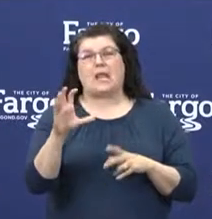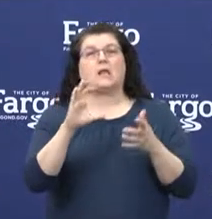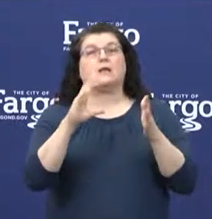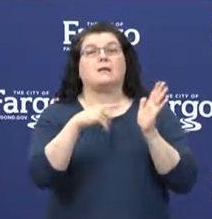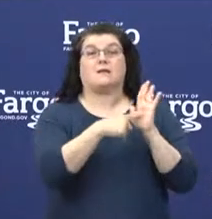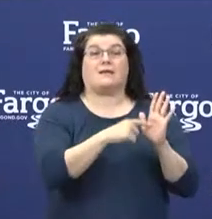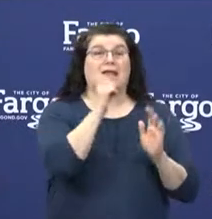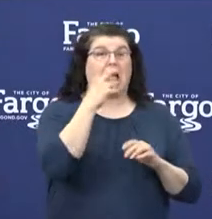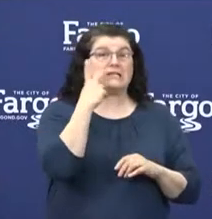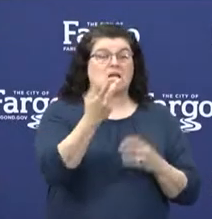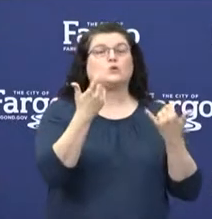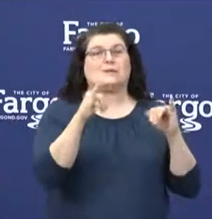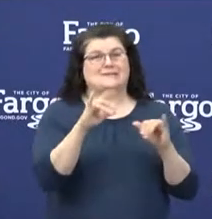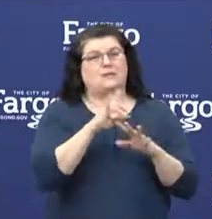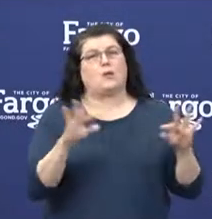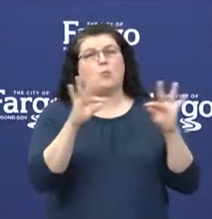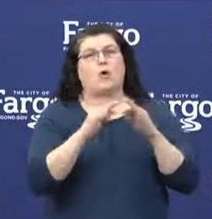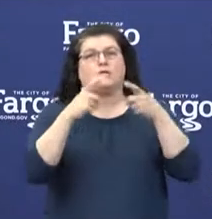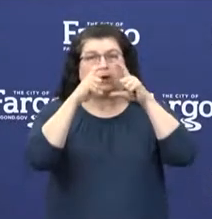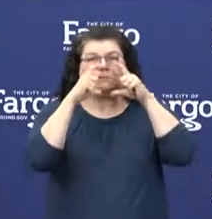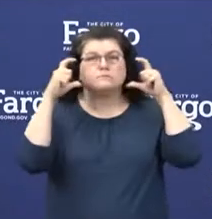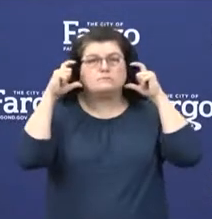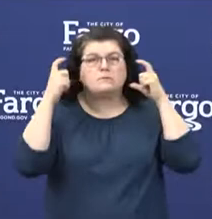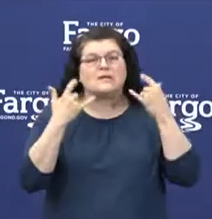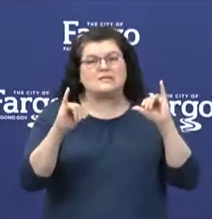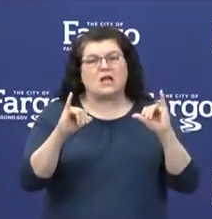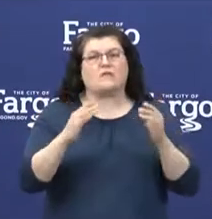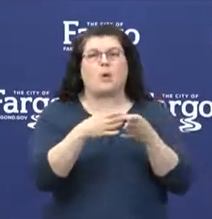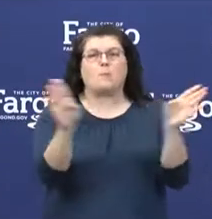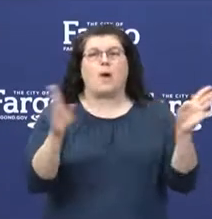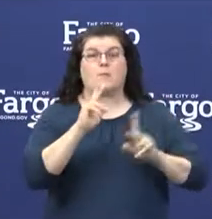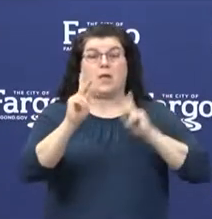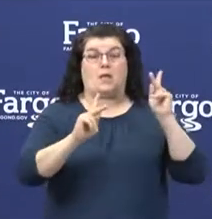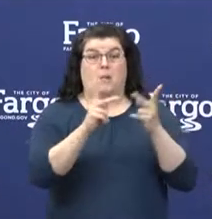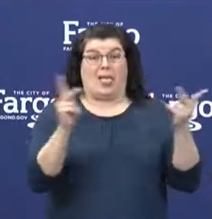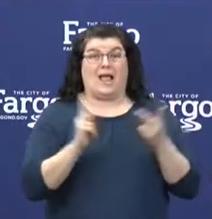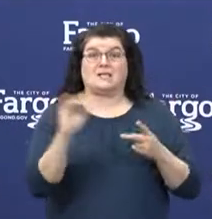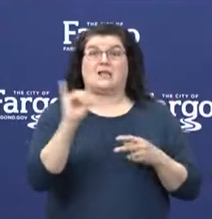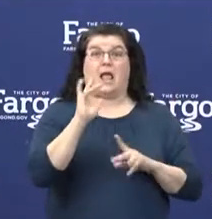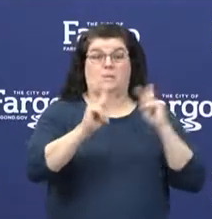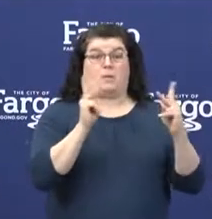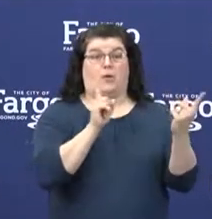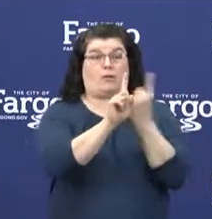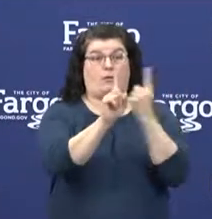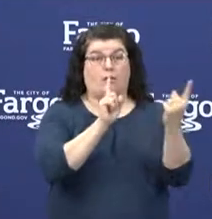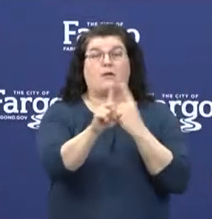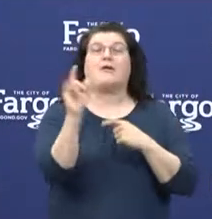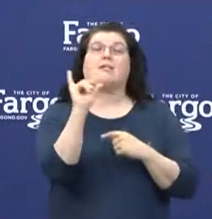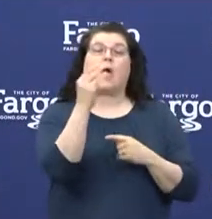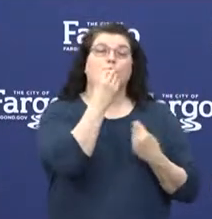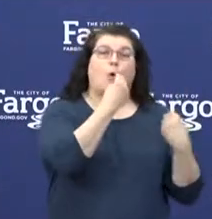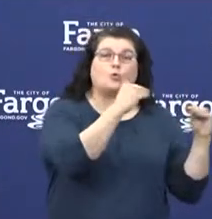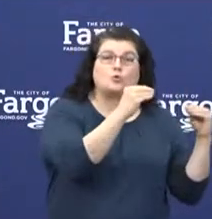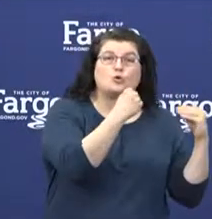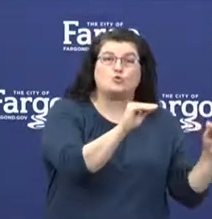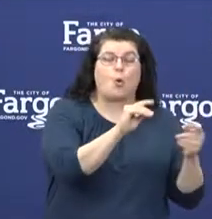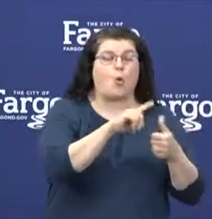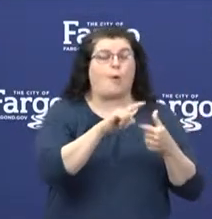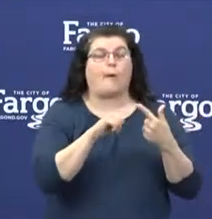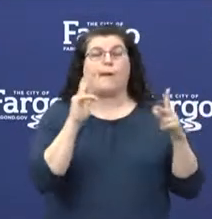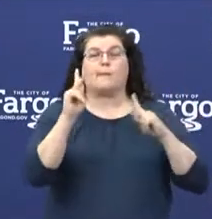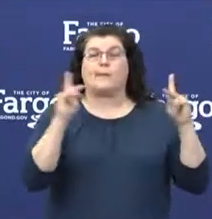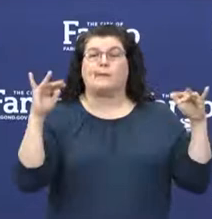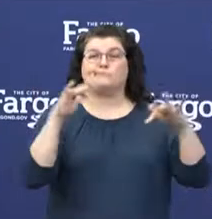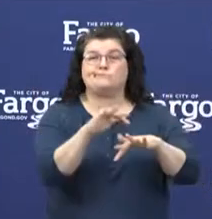continue to use cloth face coverings when in public places such as grocery stores where physical distancing is challenging and others may congregate.